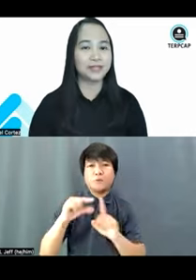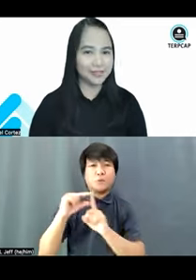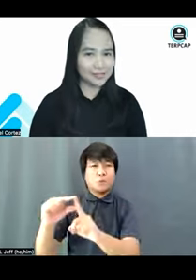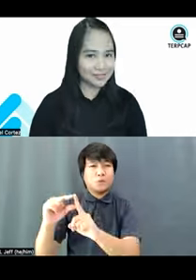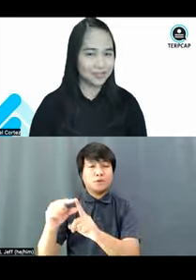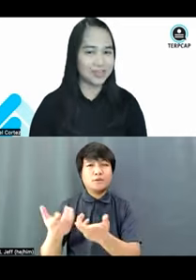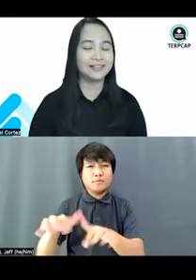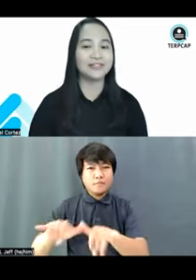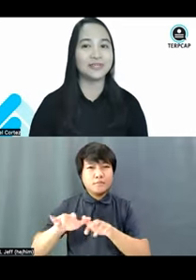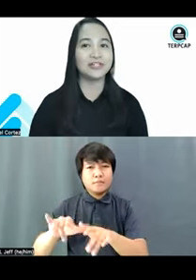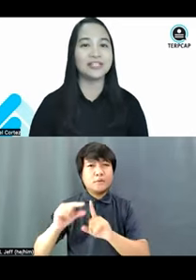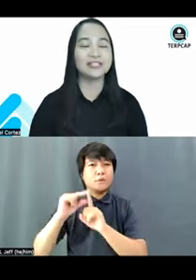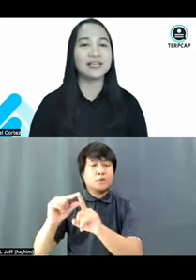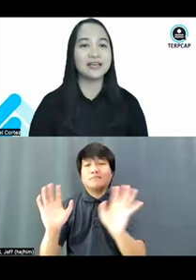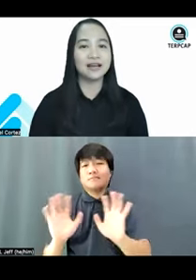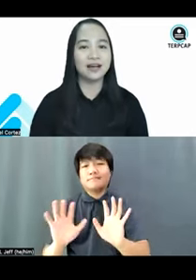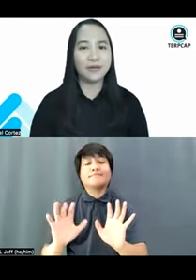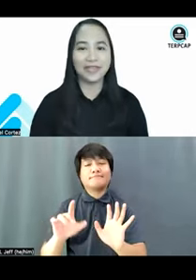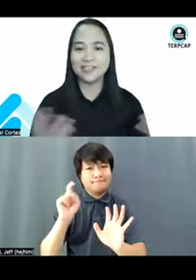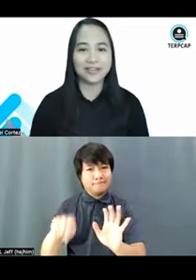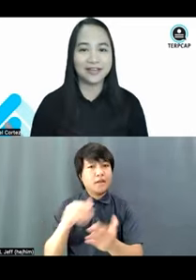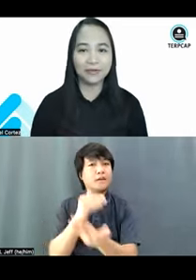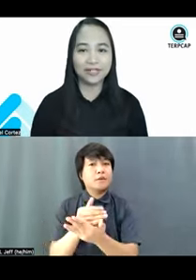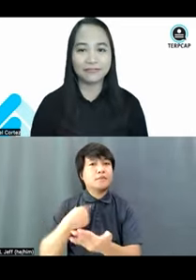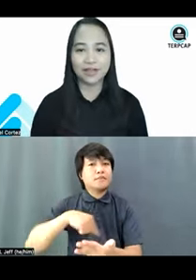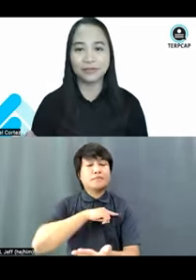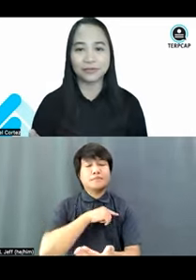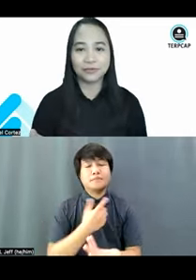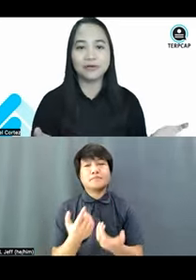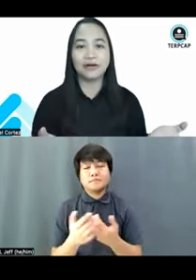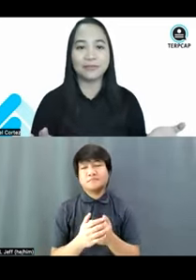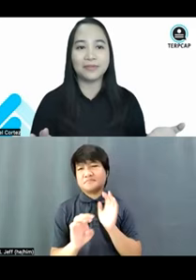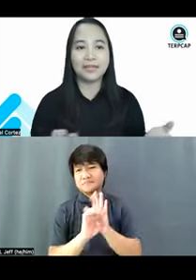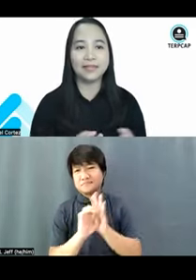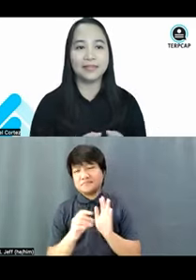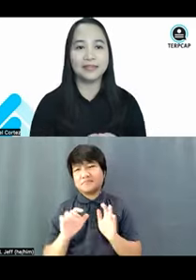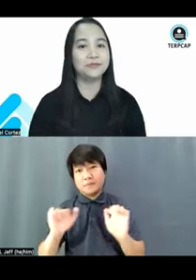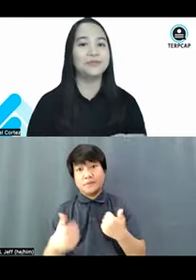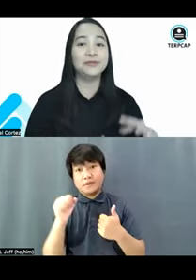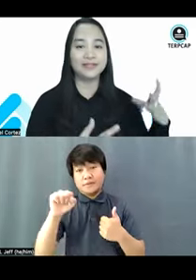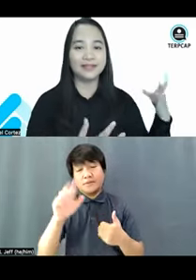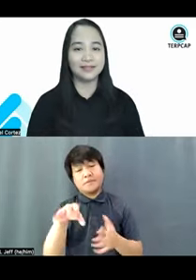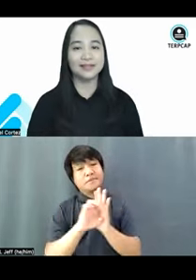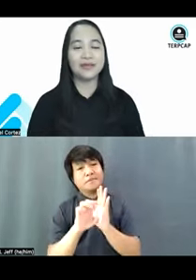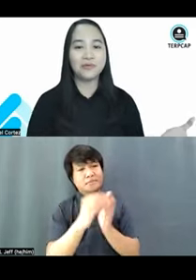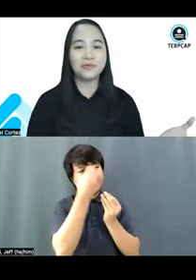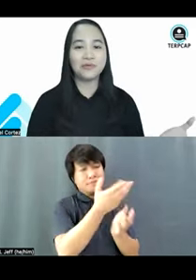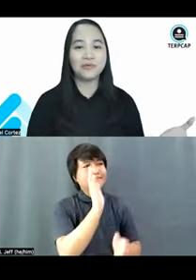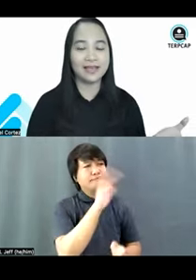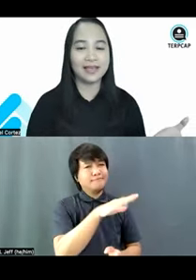Now, this is a challenge because, hey, Jael, what if I grew up in a community